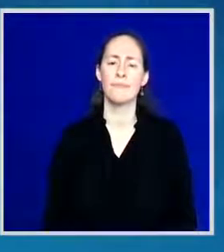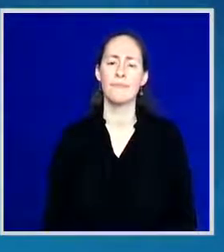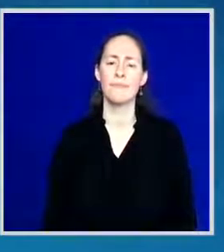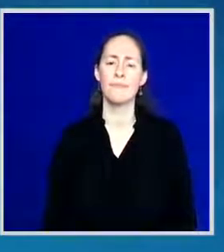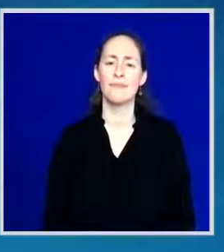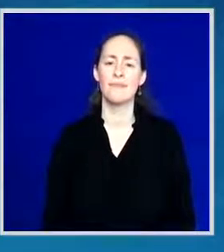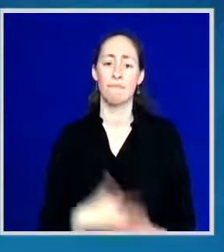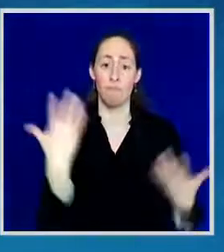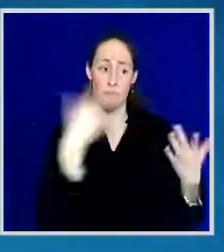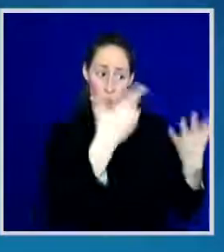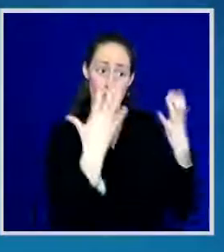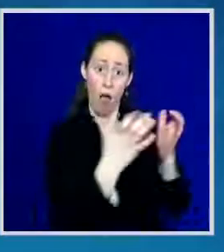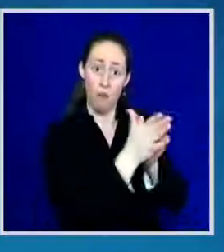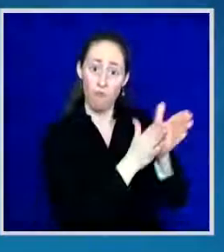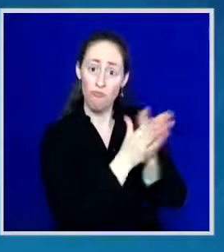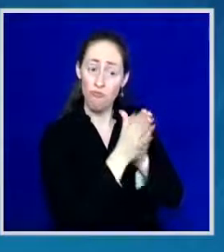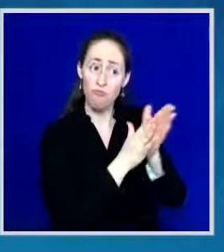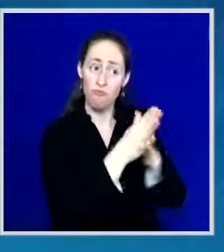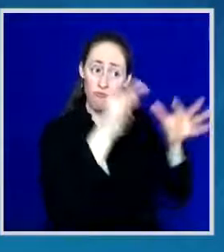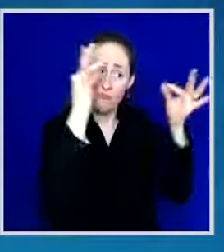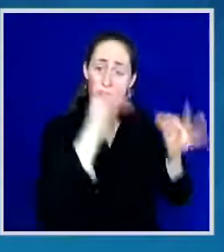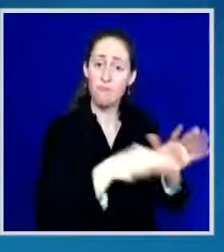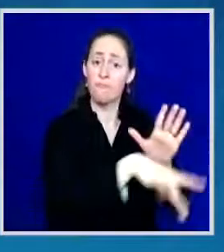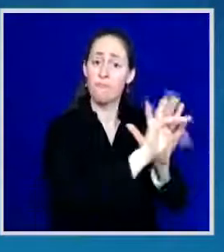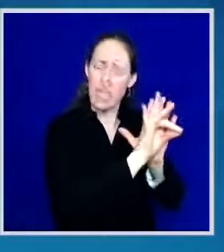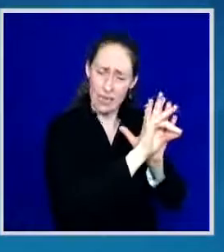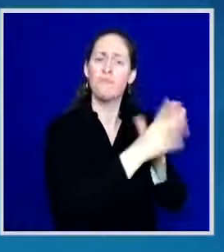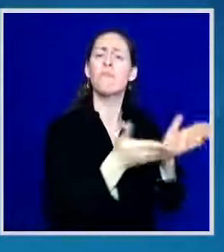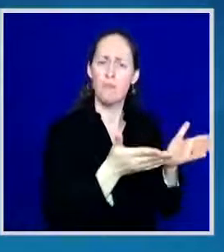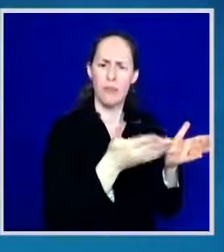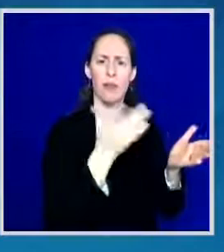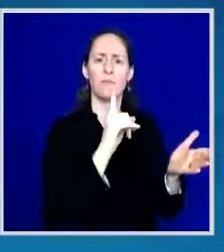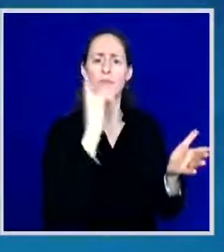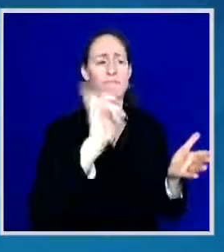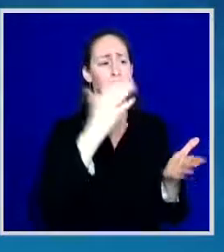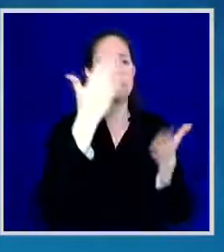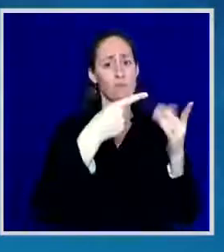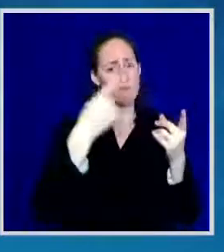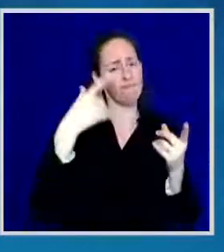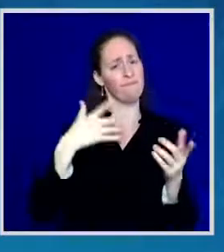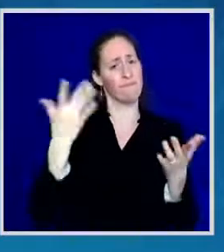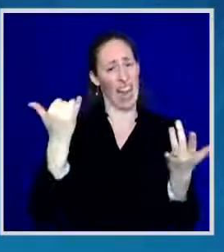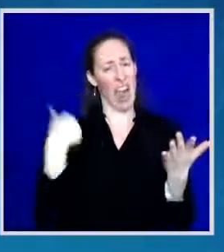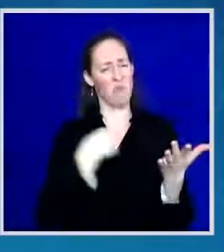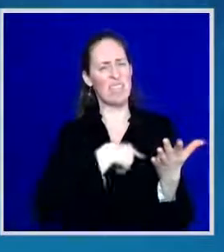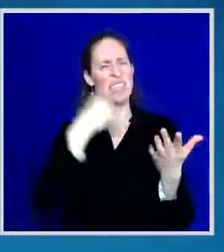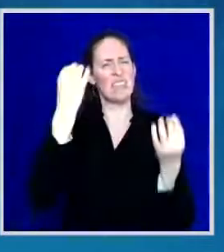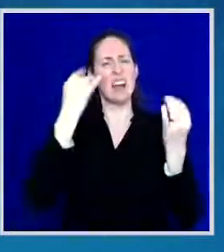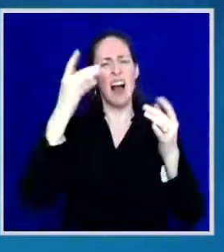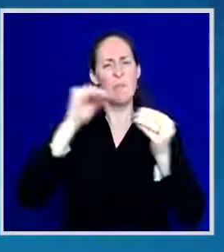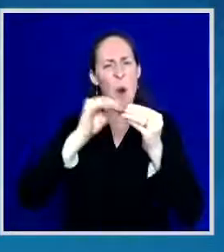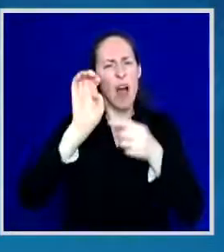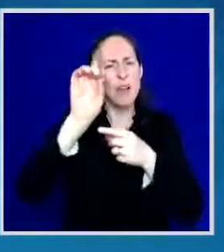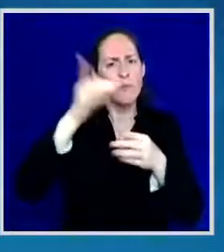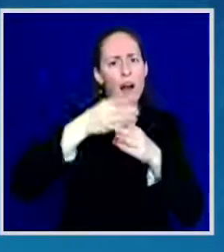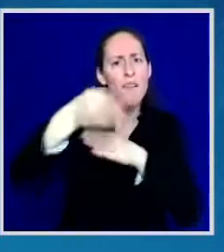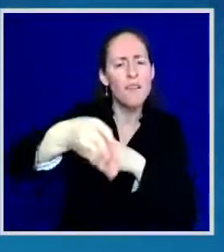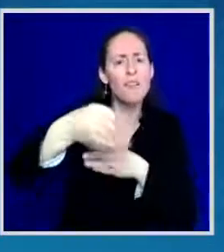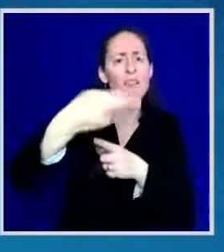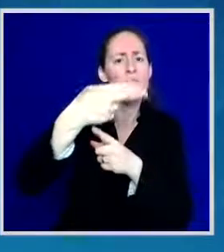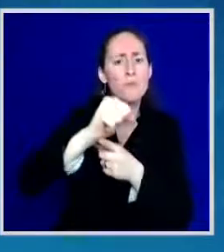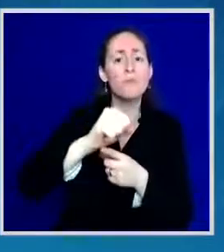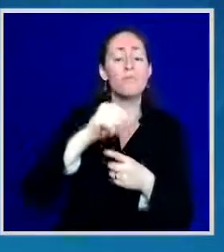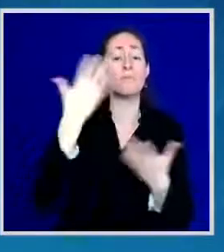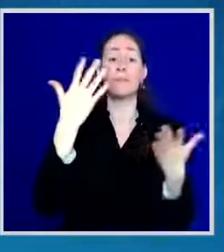think about what we need to do, education after high school, to invest in apprenticeships. We will give every American